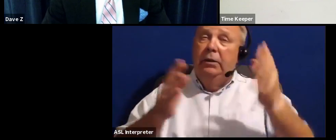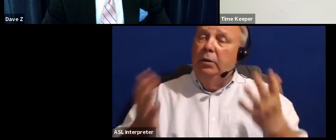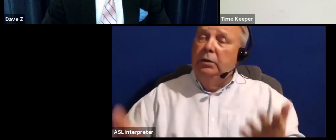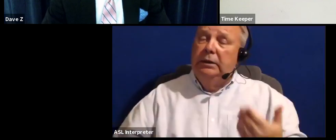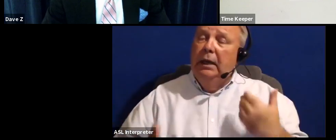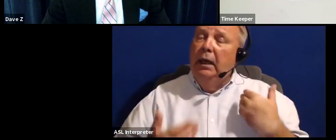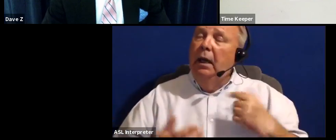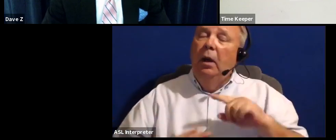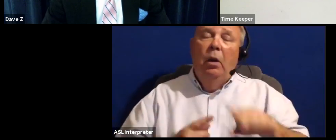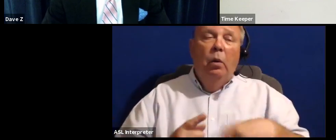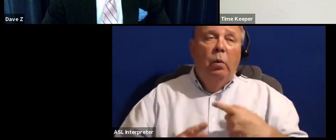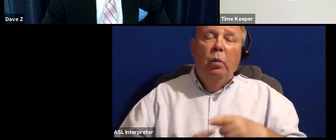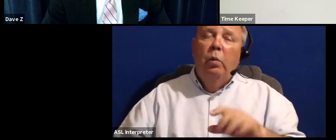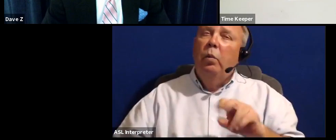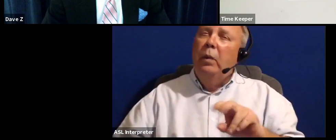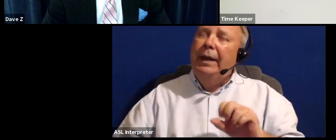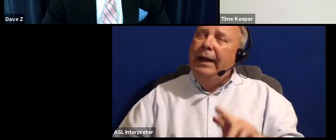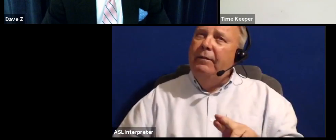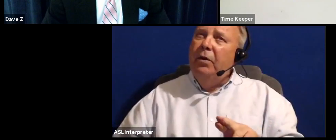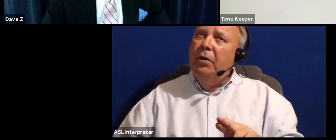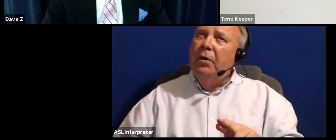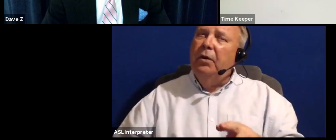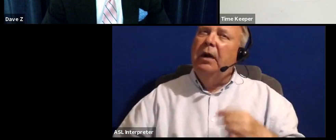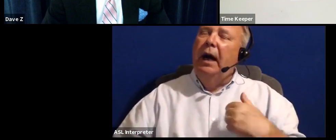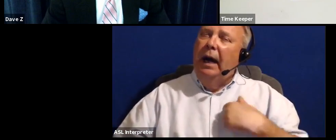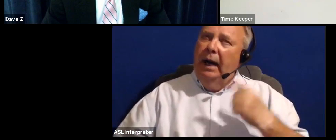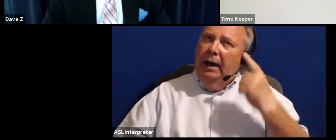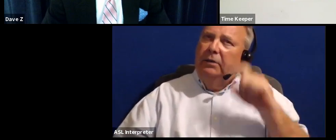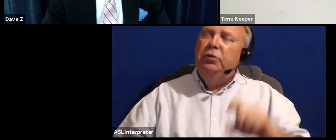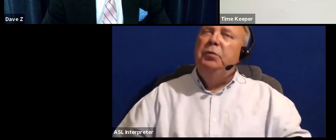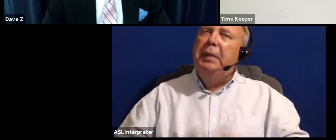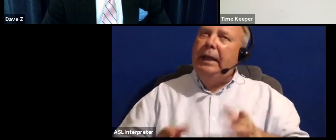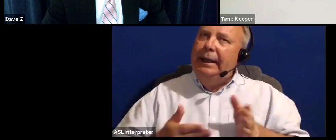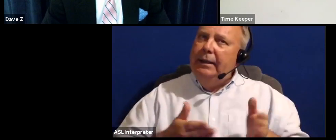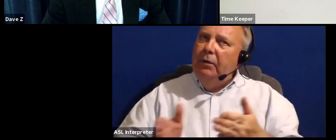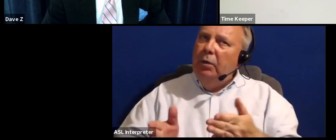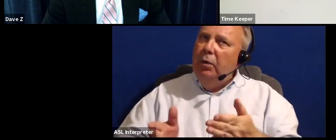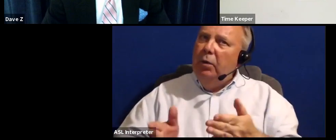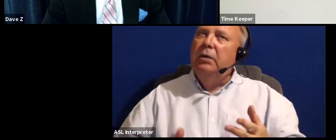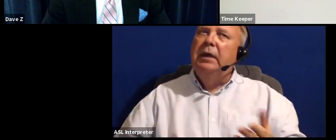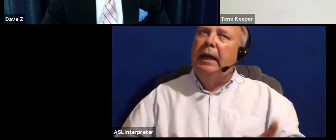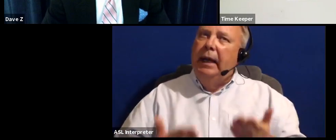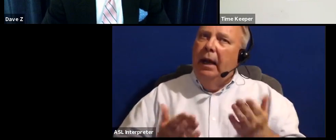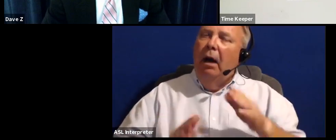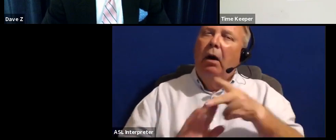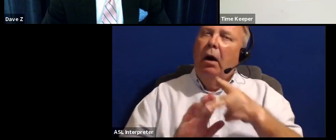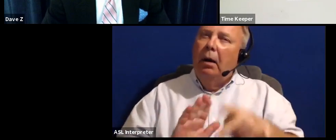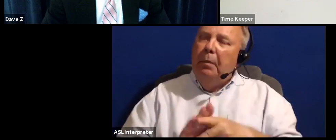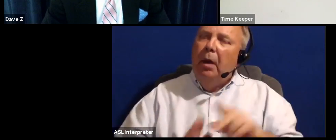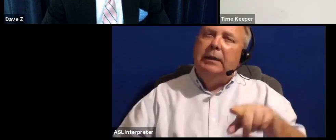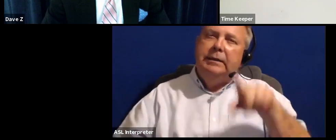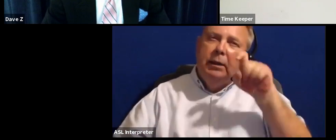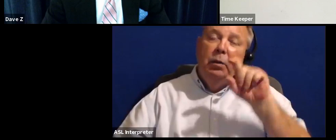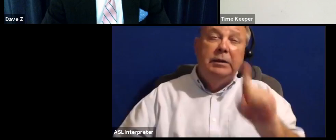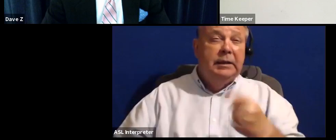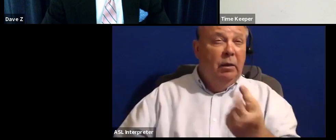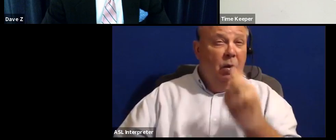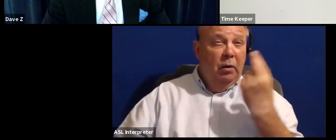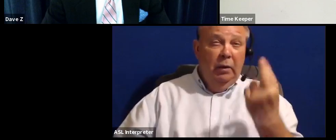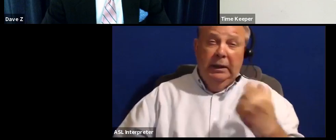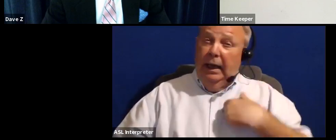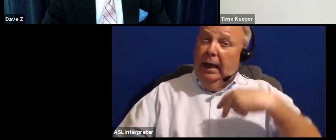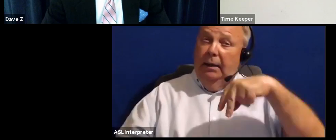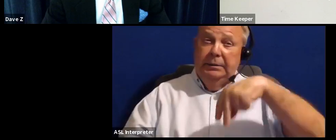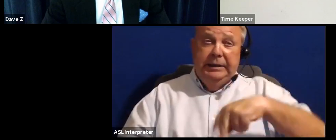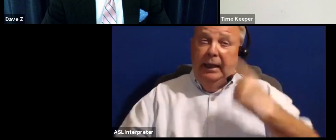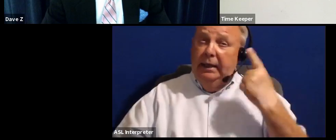Whatever I believe should be a different course on policy questions, the only reason that I'm standing for